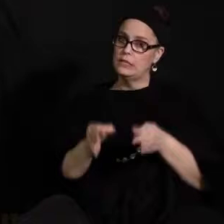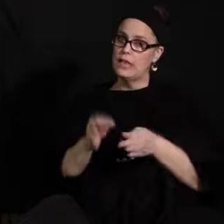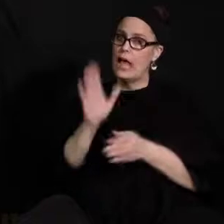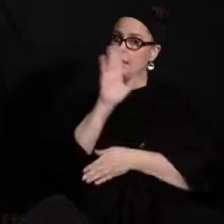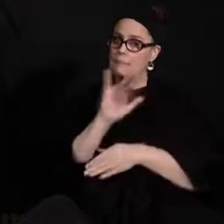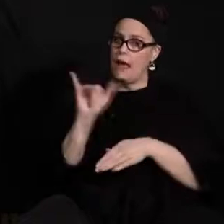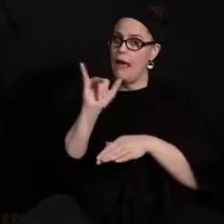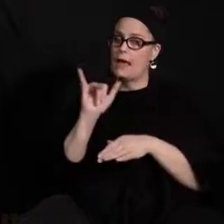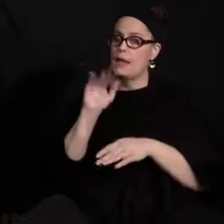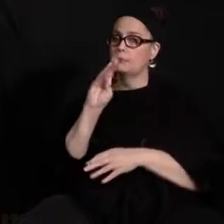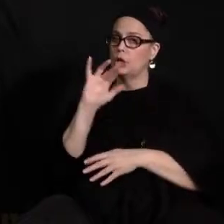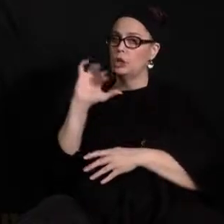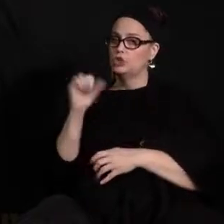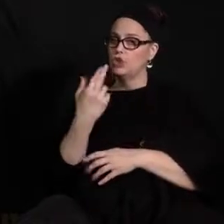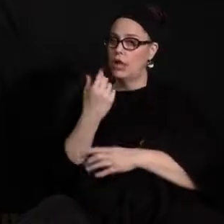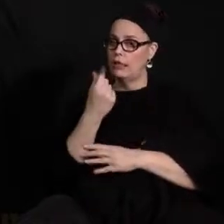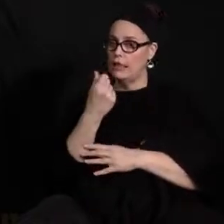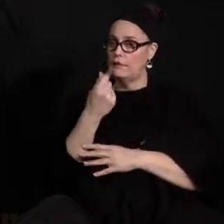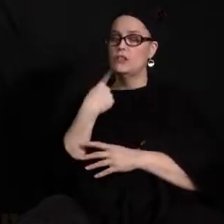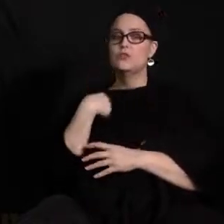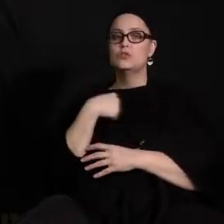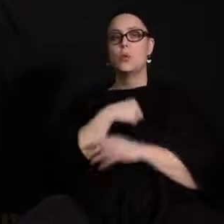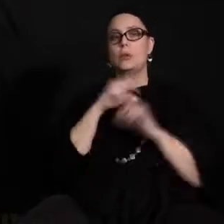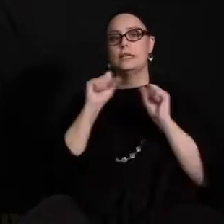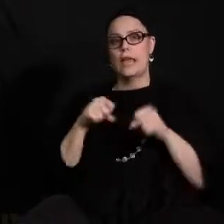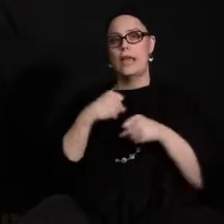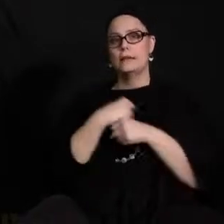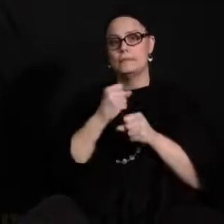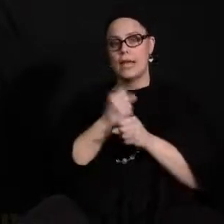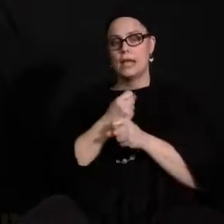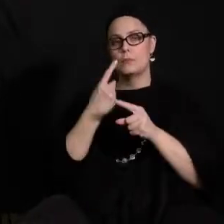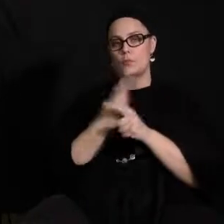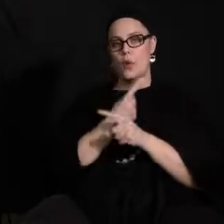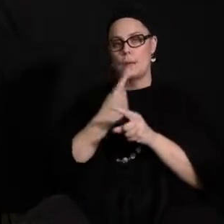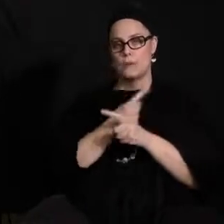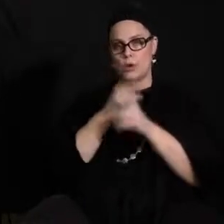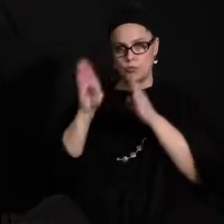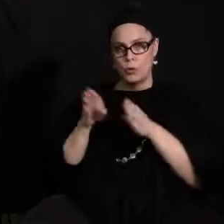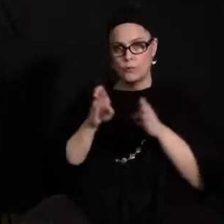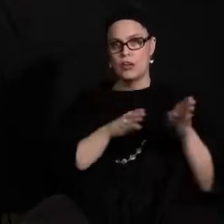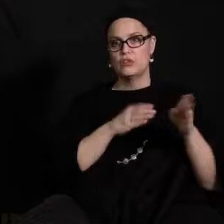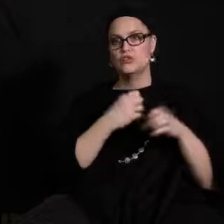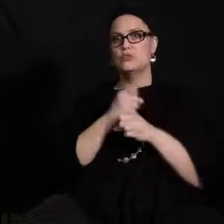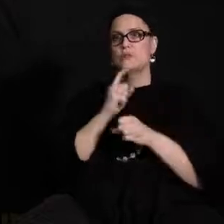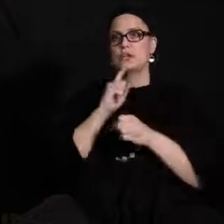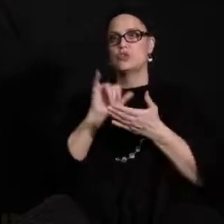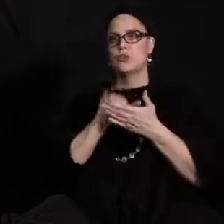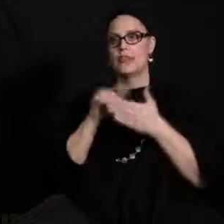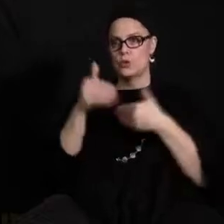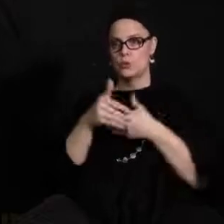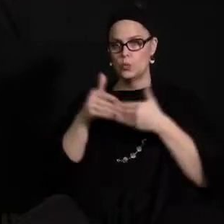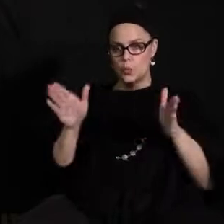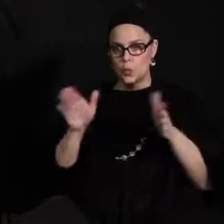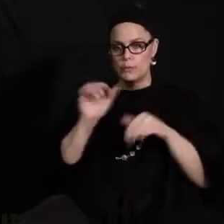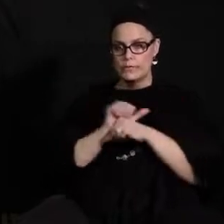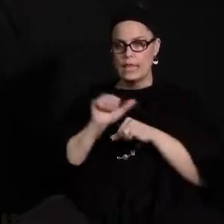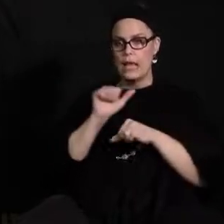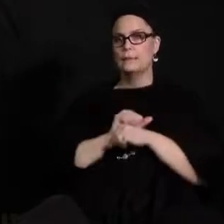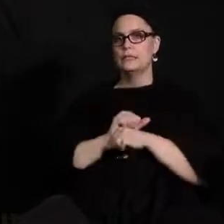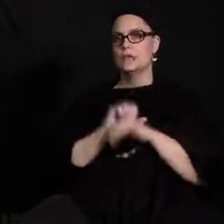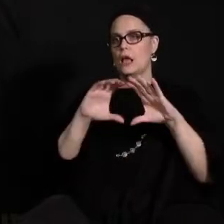that we're able to make proper preparations for students who are coming and making sure room assignments for class sizes are